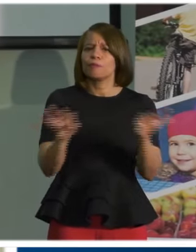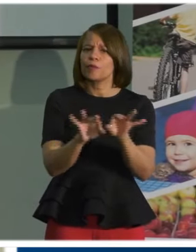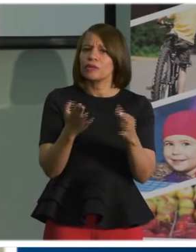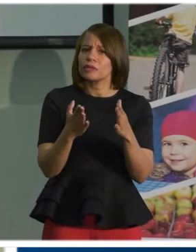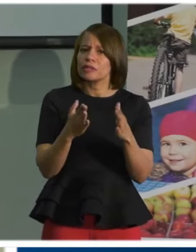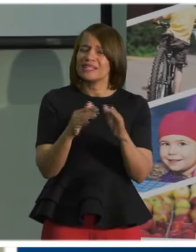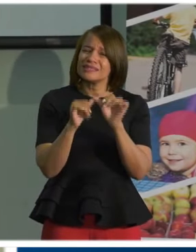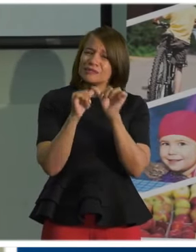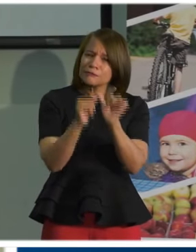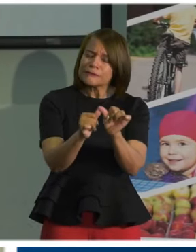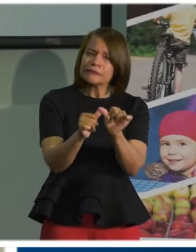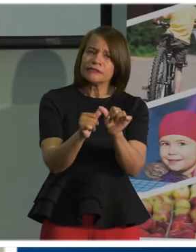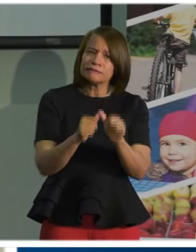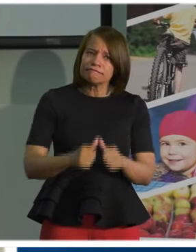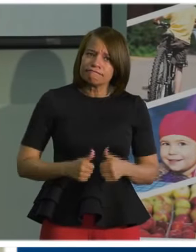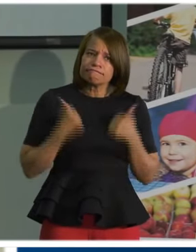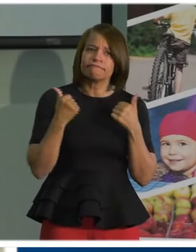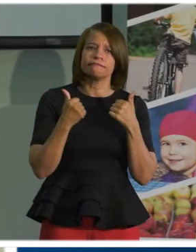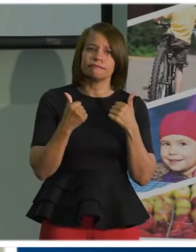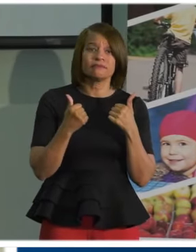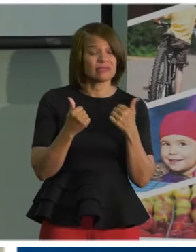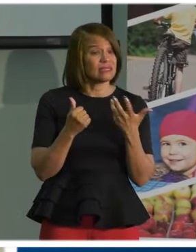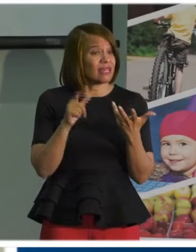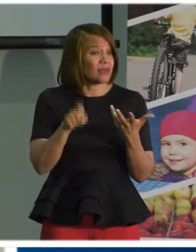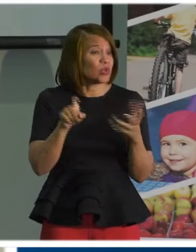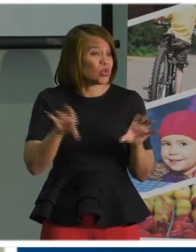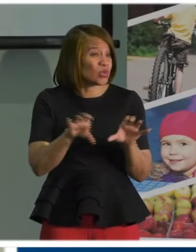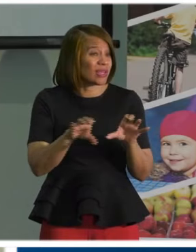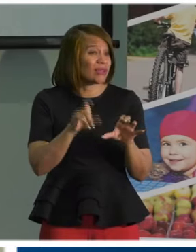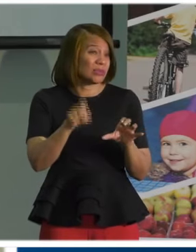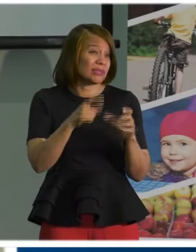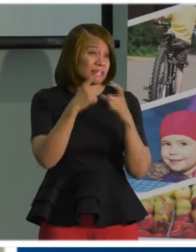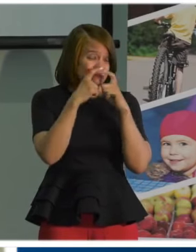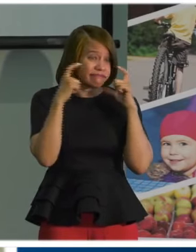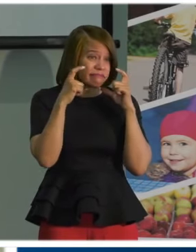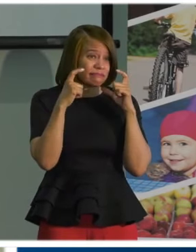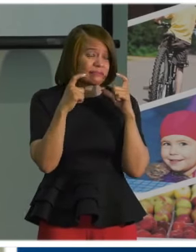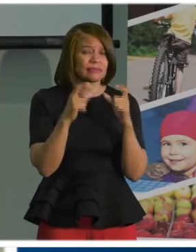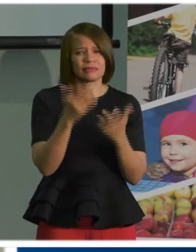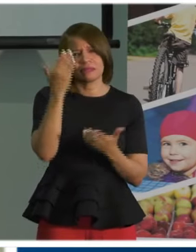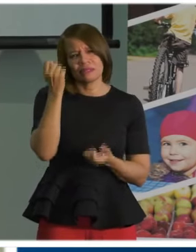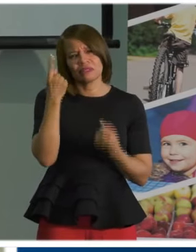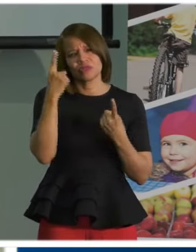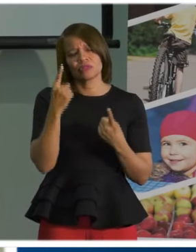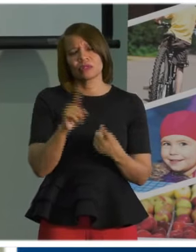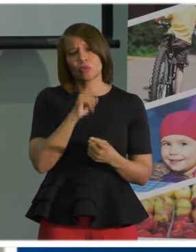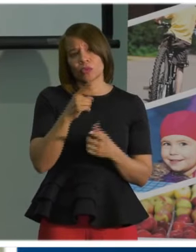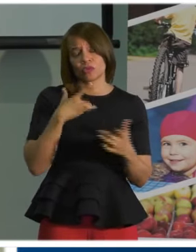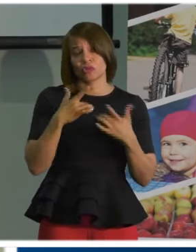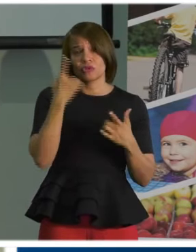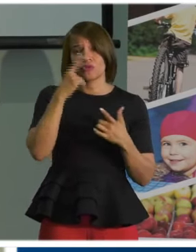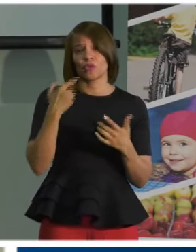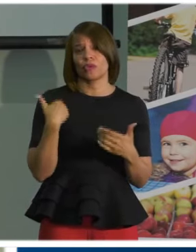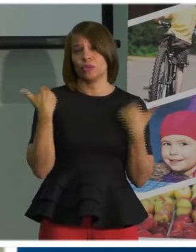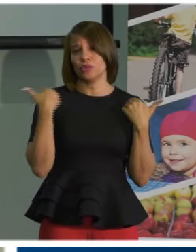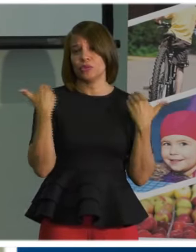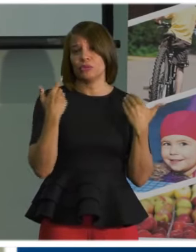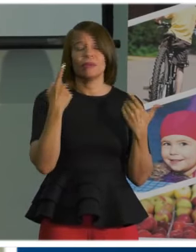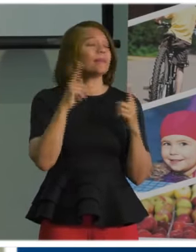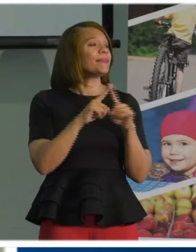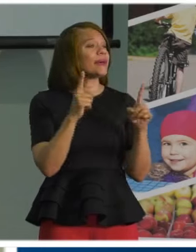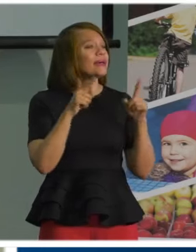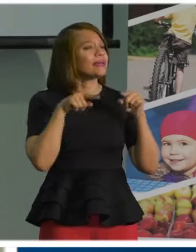goal, we have to wear a mask. You know, and I understand there are real concerns for our youth, but as a community, as a city government,